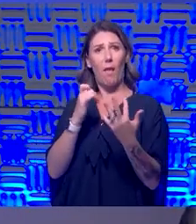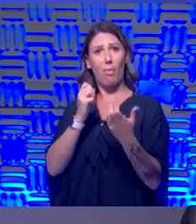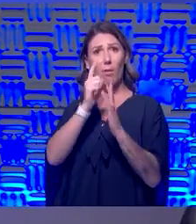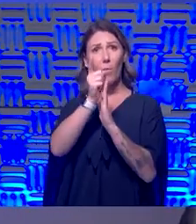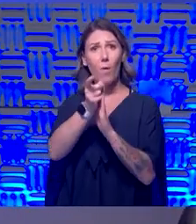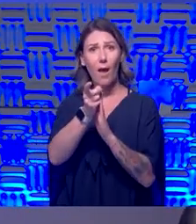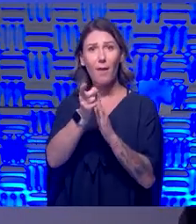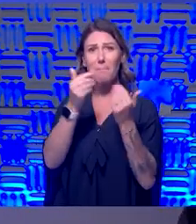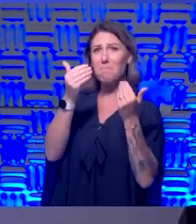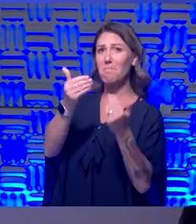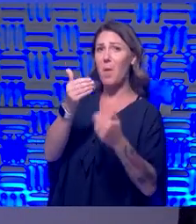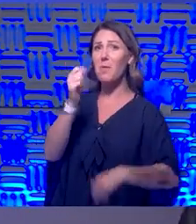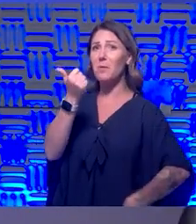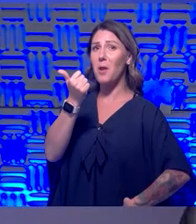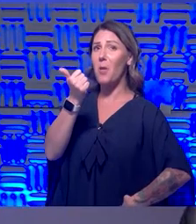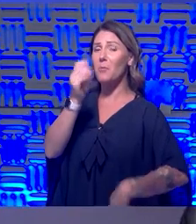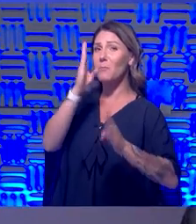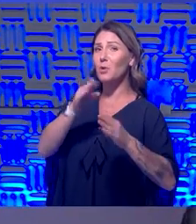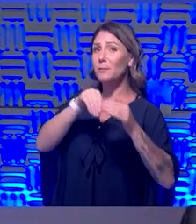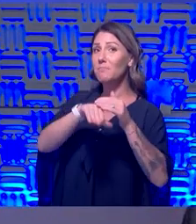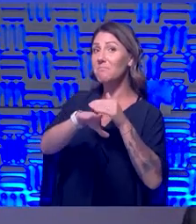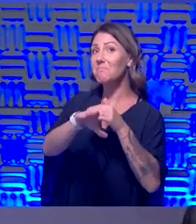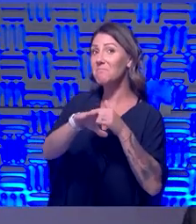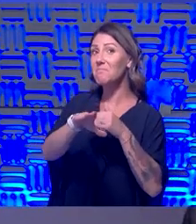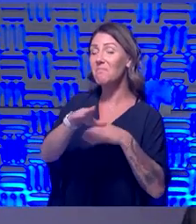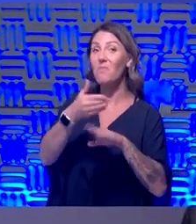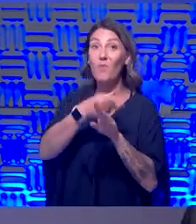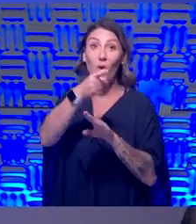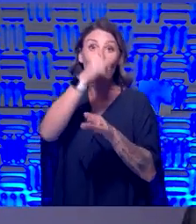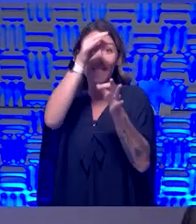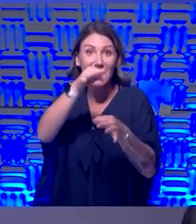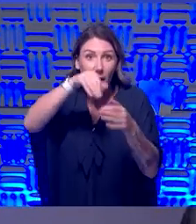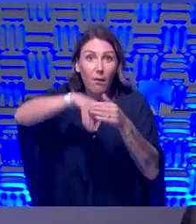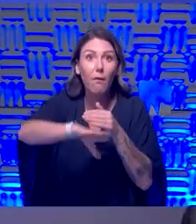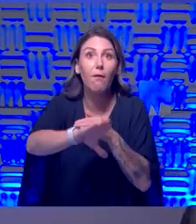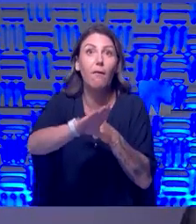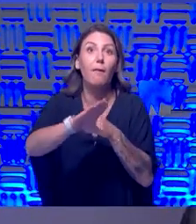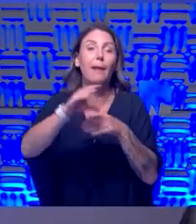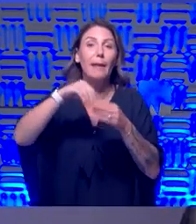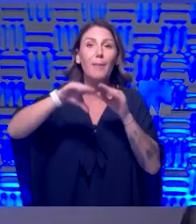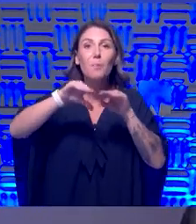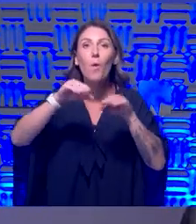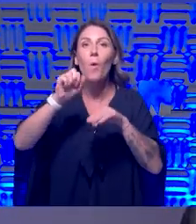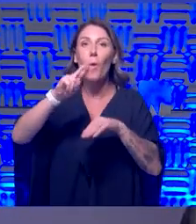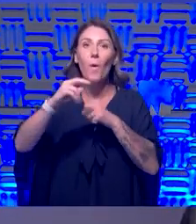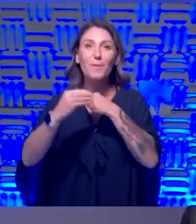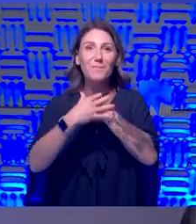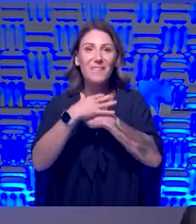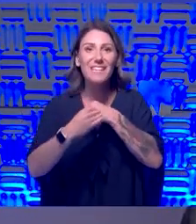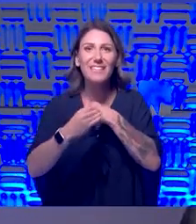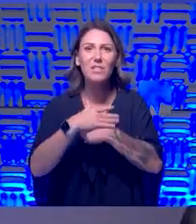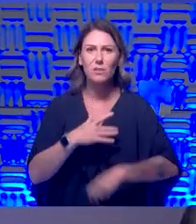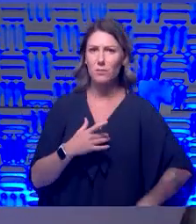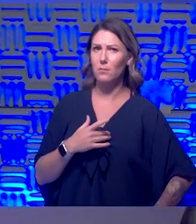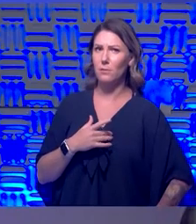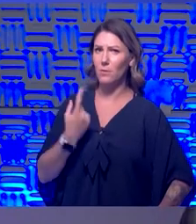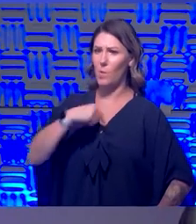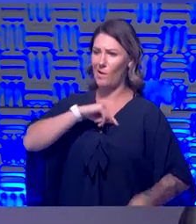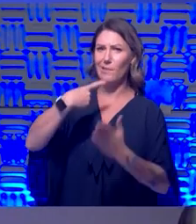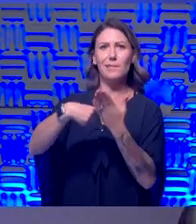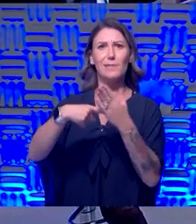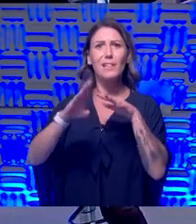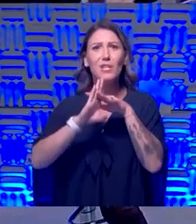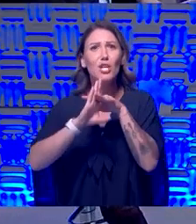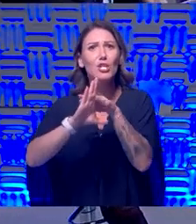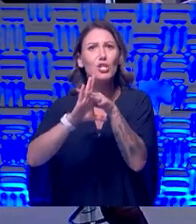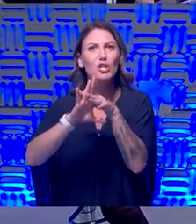else go in before you see how they do before you decide to go back into the pool, into the beach? So that's, you know, we just... I've shark attack on the show now.